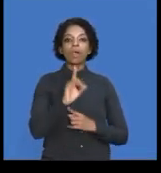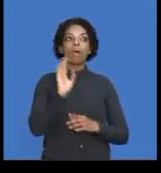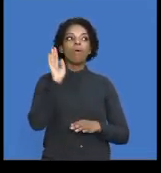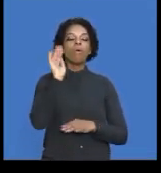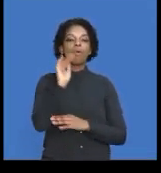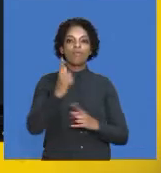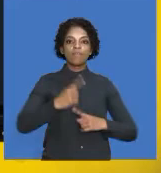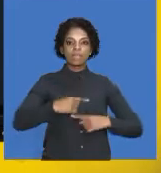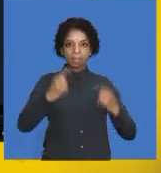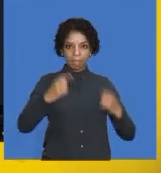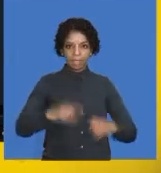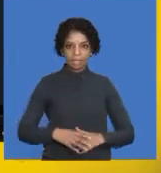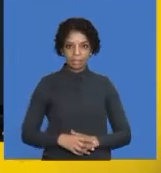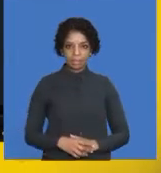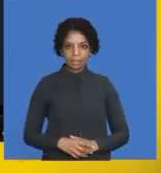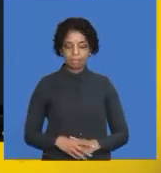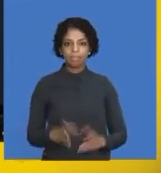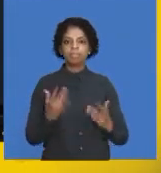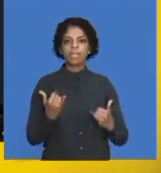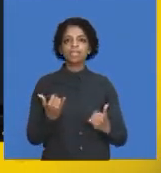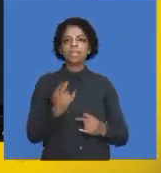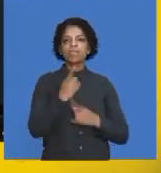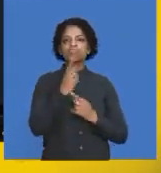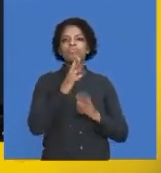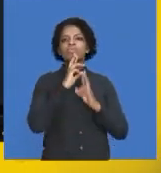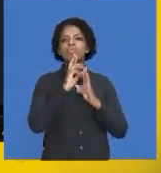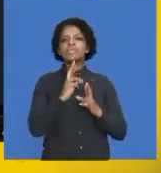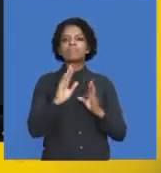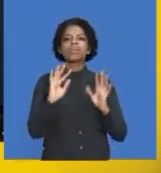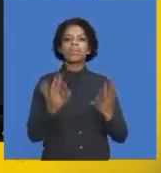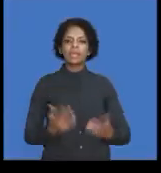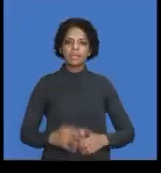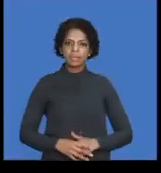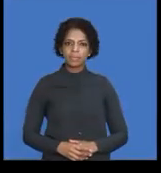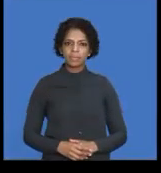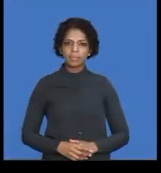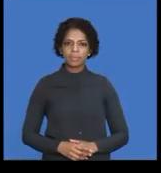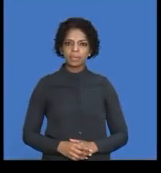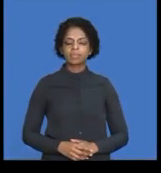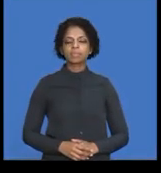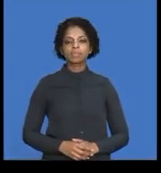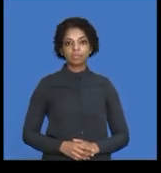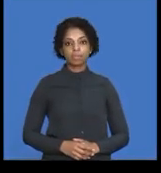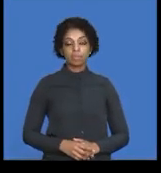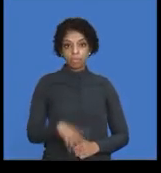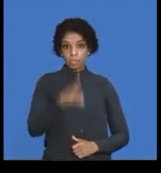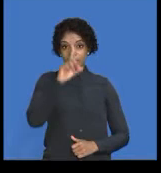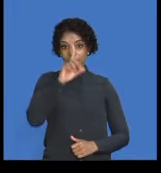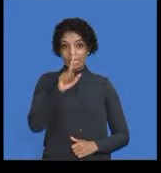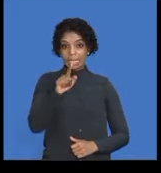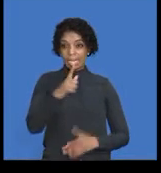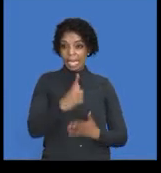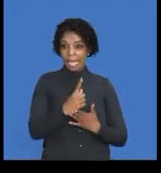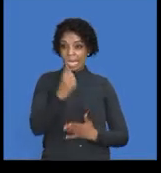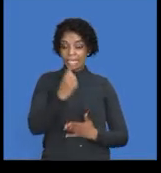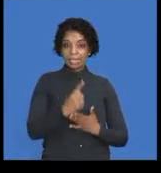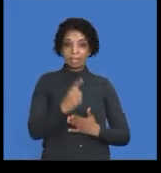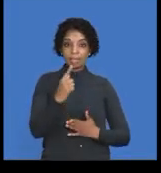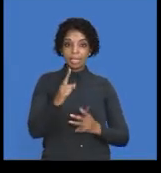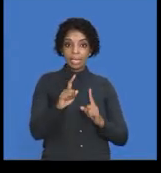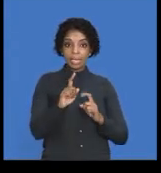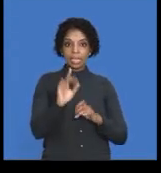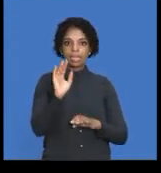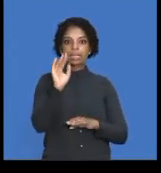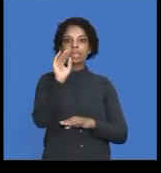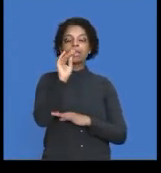the budget. Right. So now, how do we respond to that? Firstly, the actual expenses exceeded